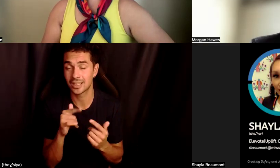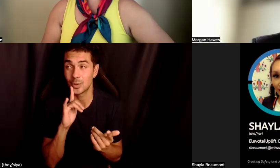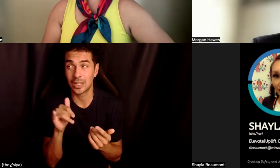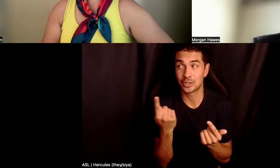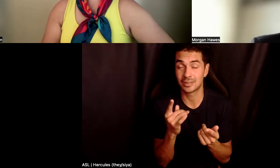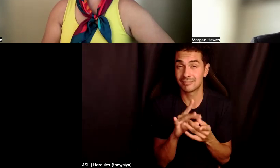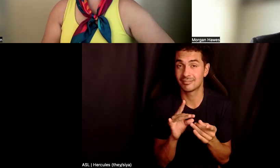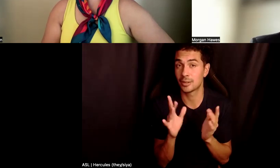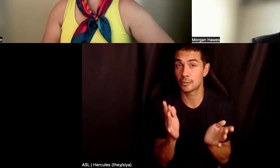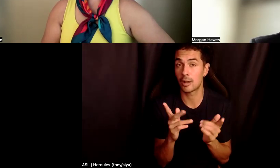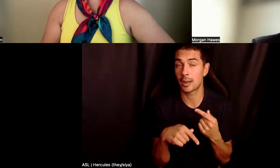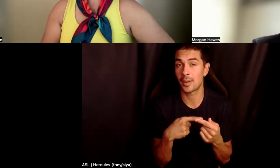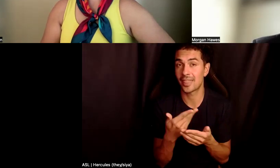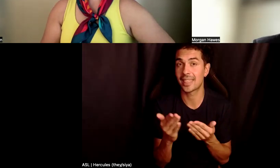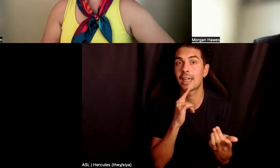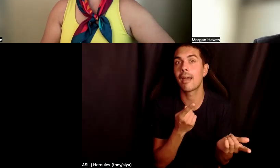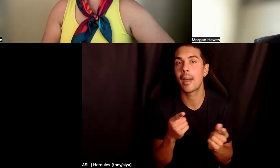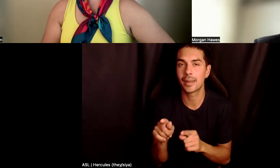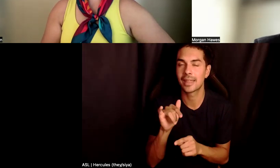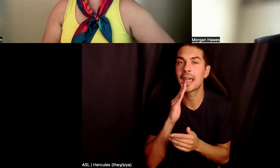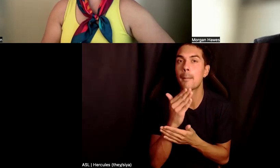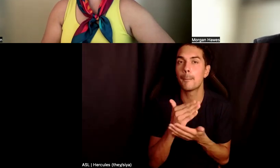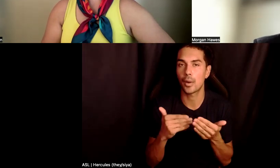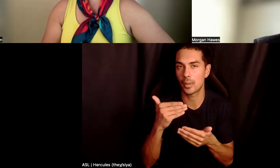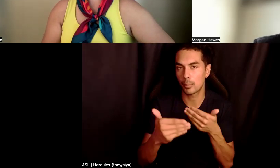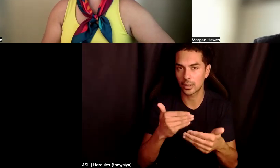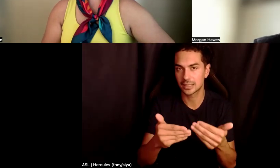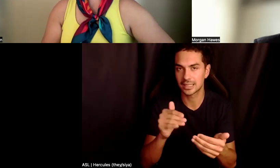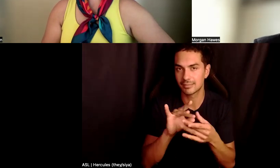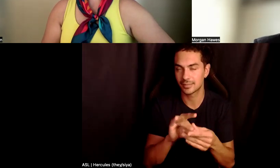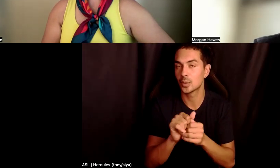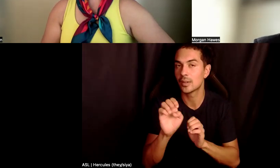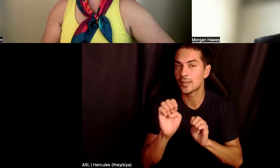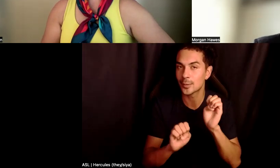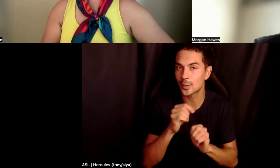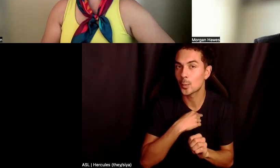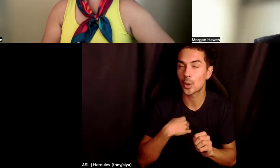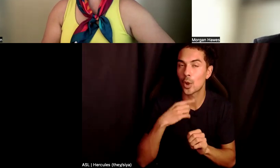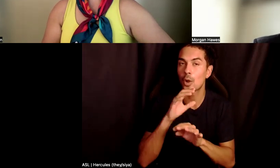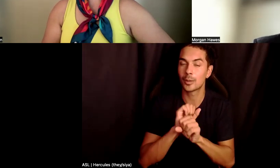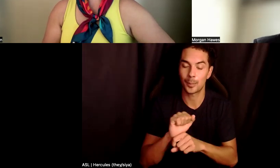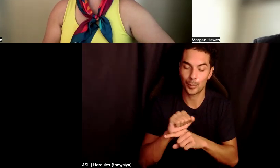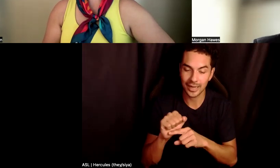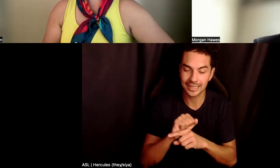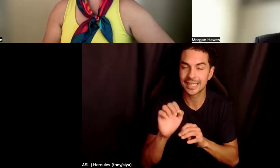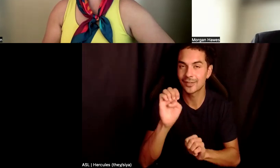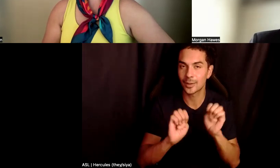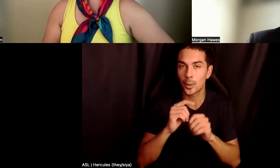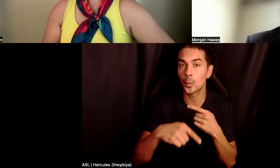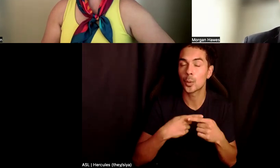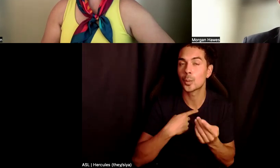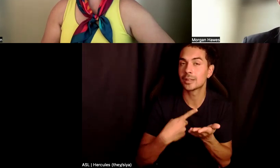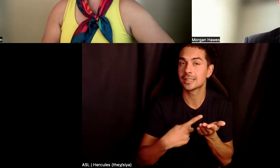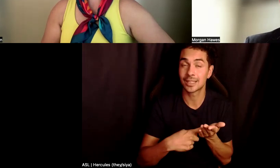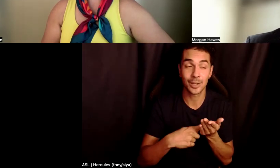about the things that are happening, like that that's all part of the process of evaluation. We're practicing evaluation when we're discussing what